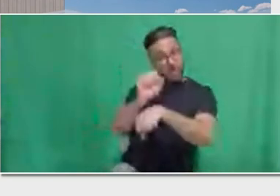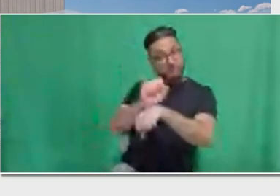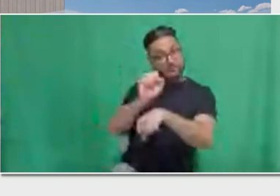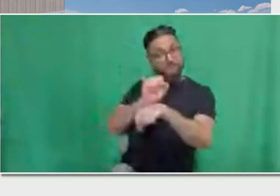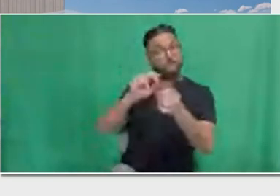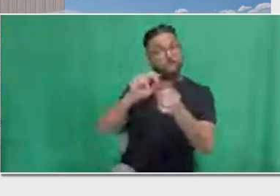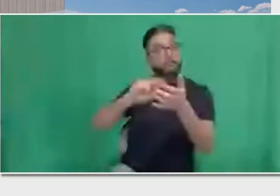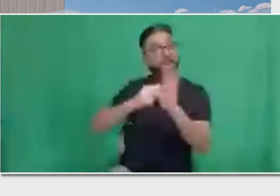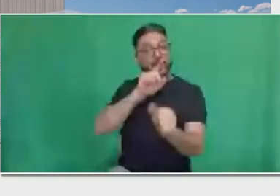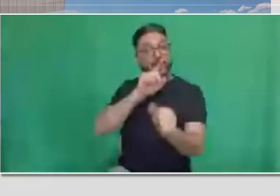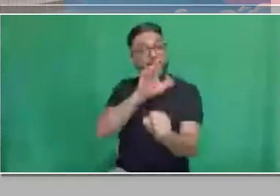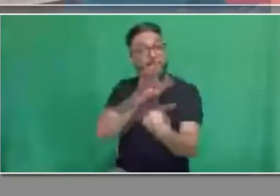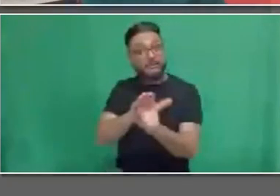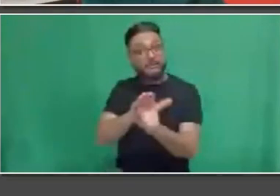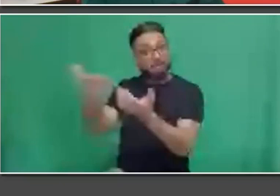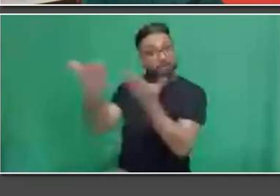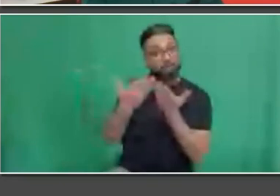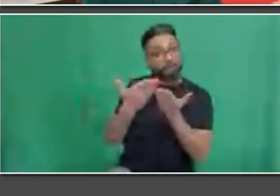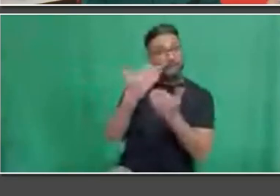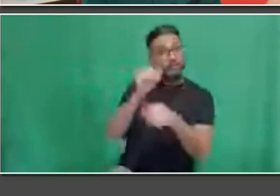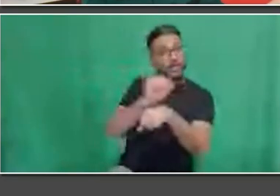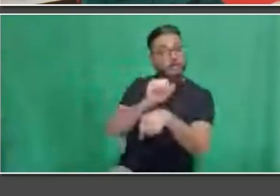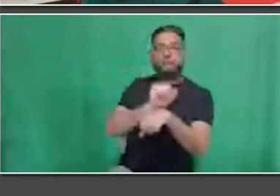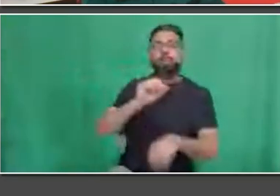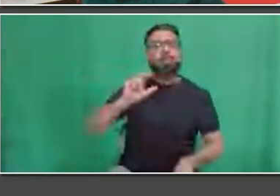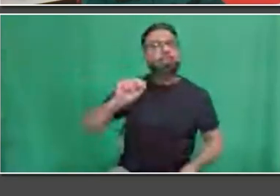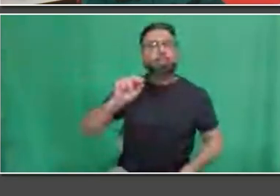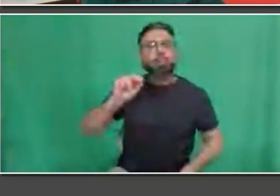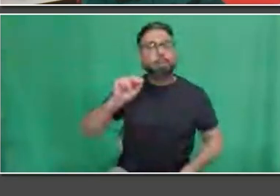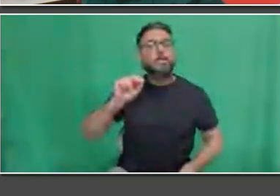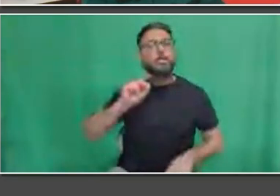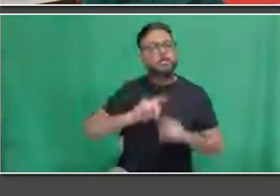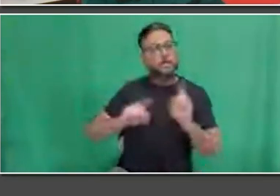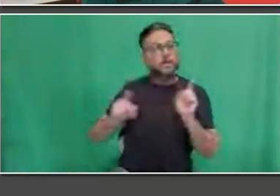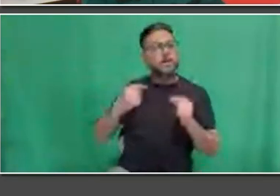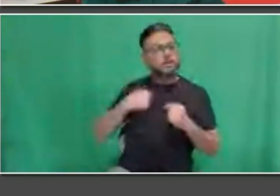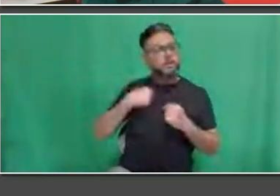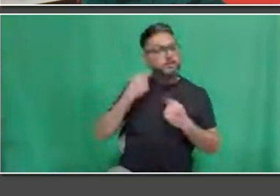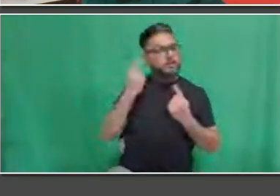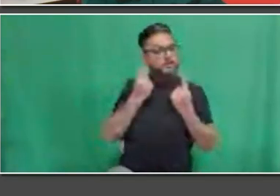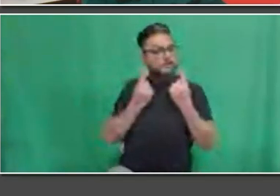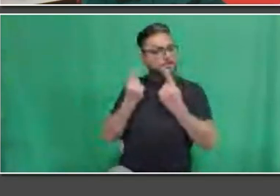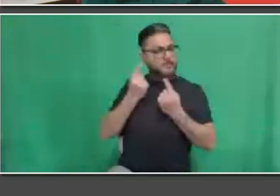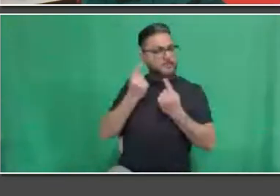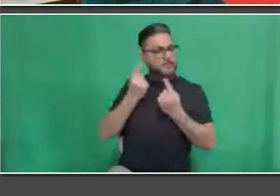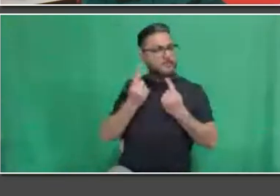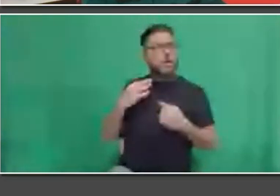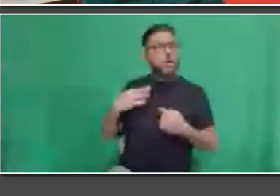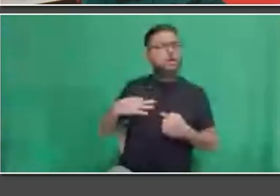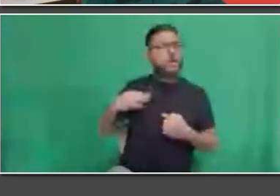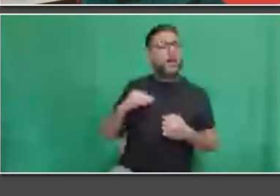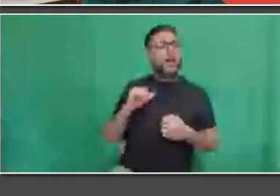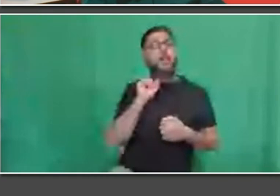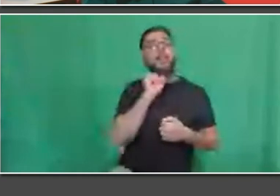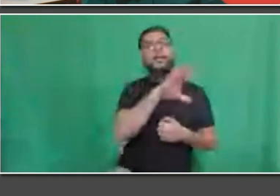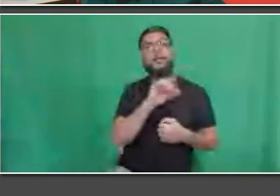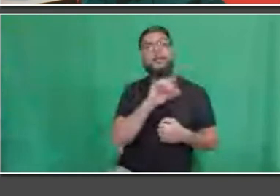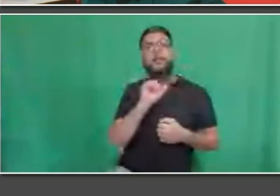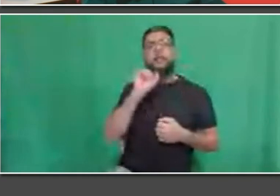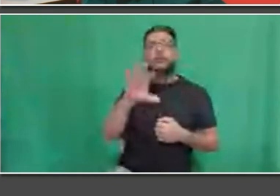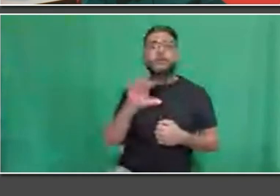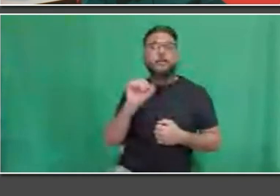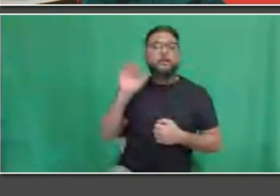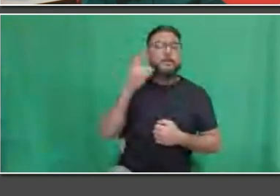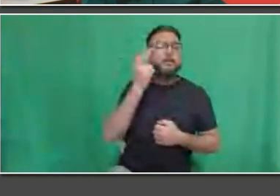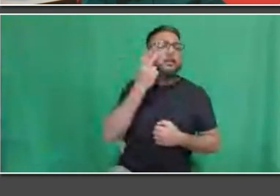other offers at that April 1998 juncture, but I still wanted to hear from the TTC. Luckily, TTC did come through with a